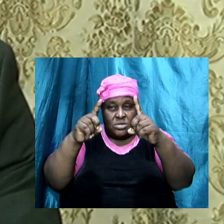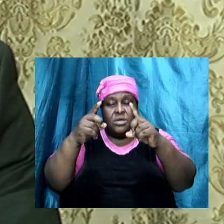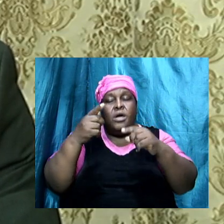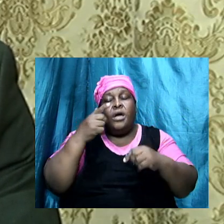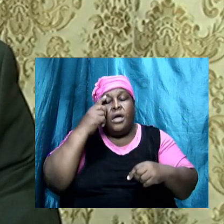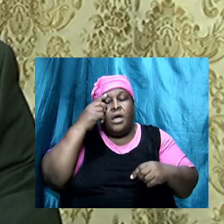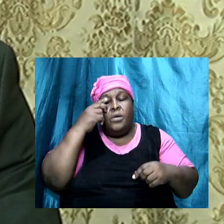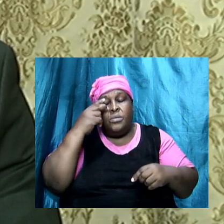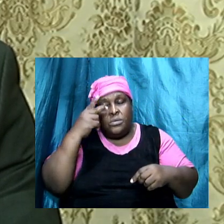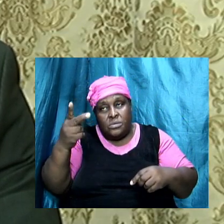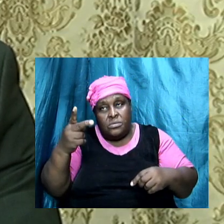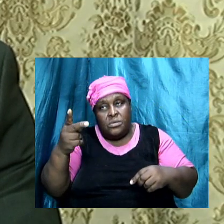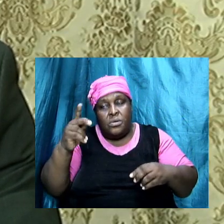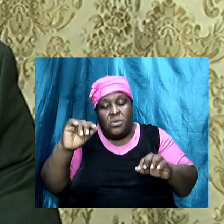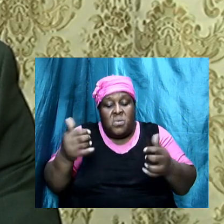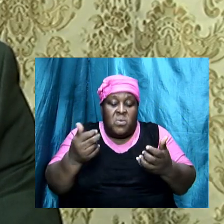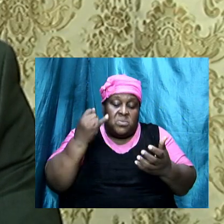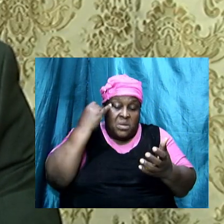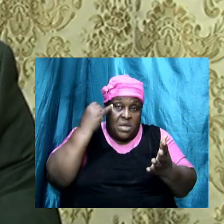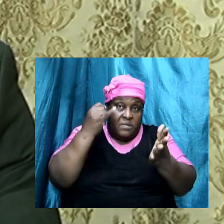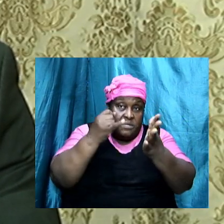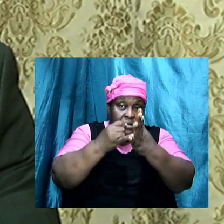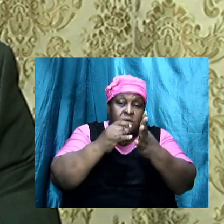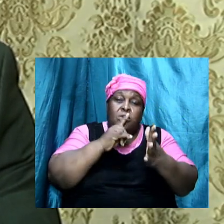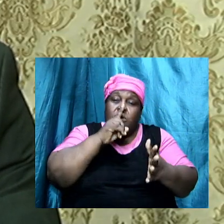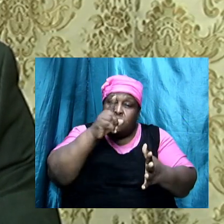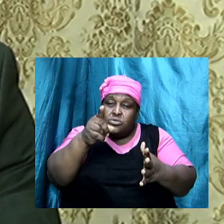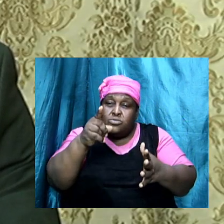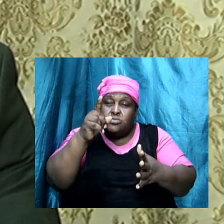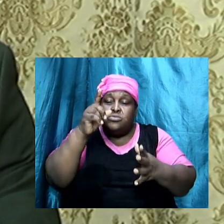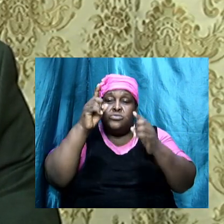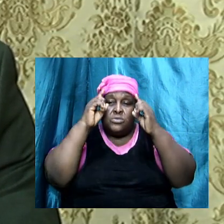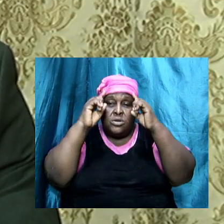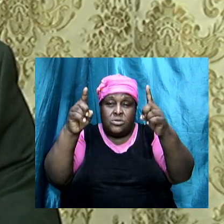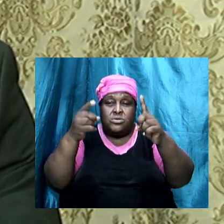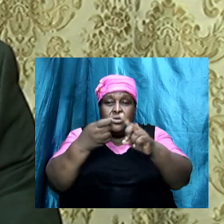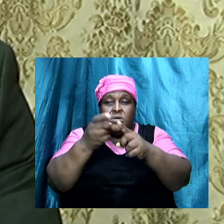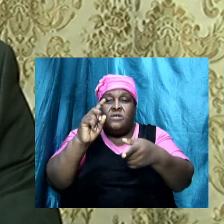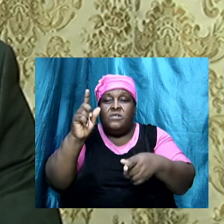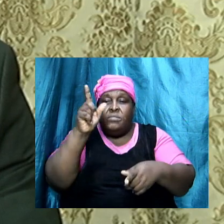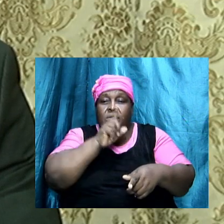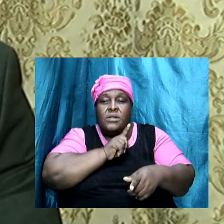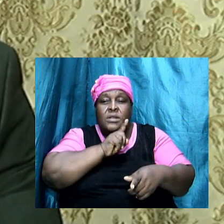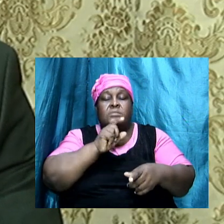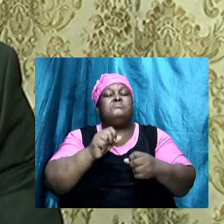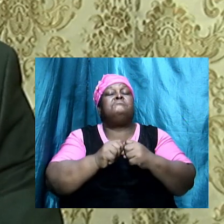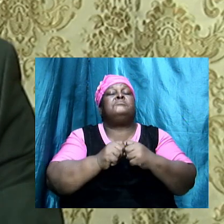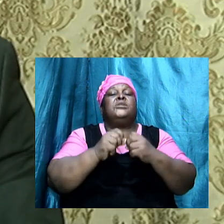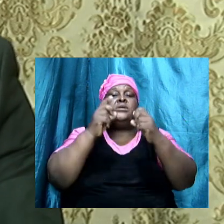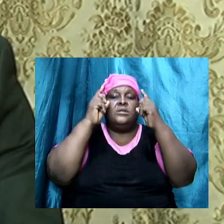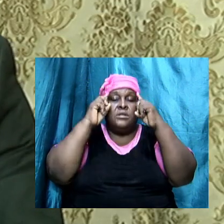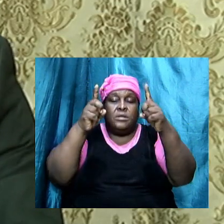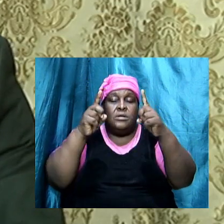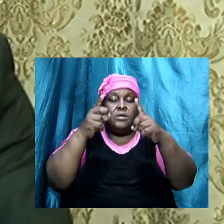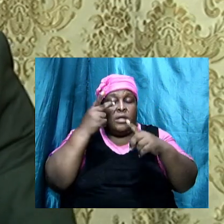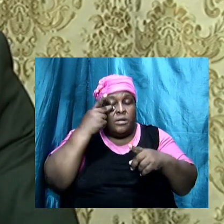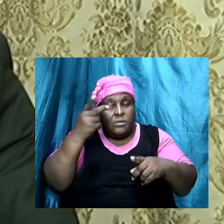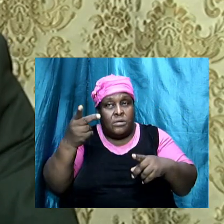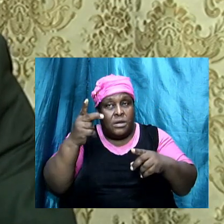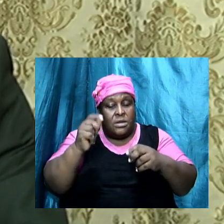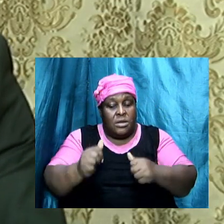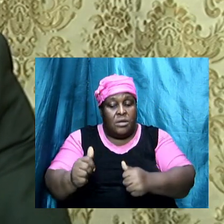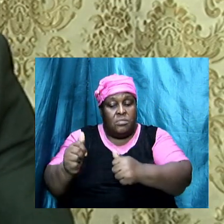at, you know, how to identify the true doctrine from the false doctrine. And, you know, we look at the apostles' doctrine.